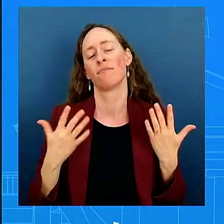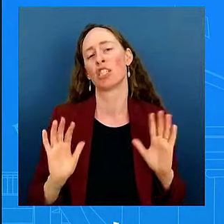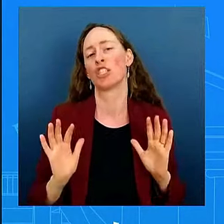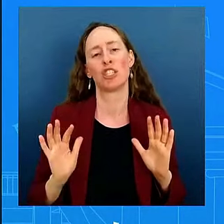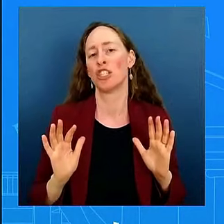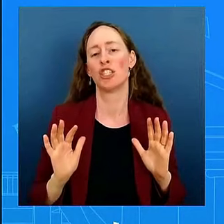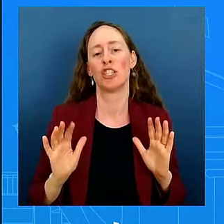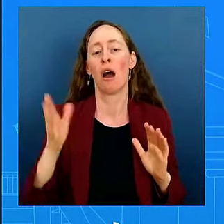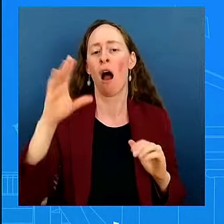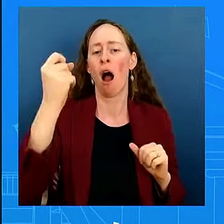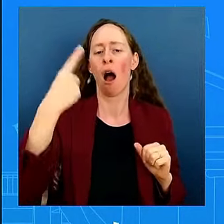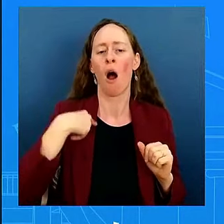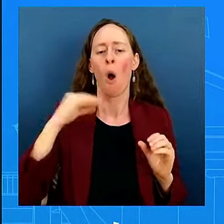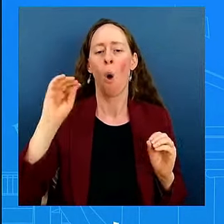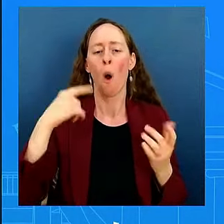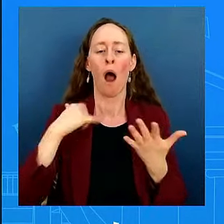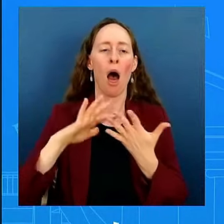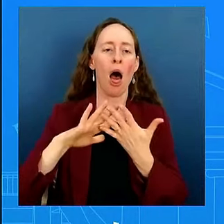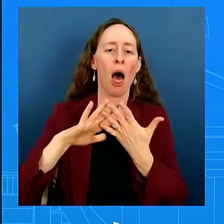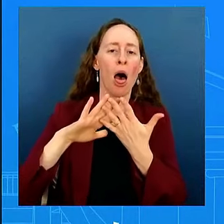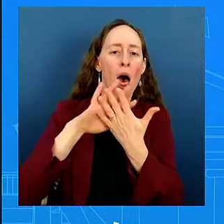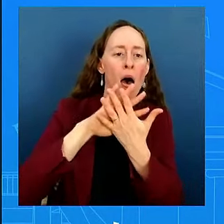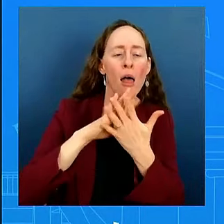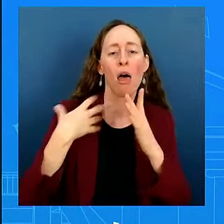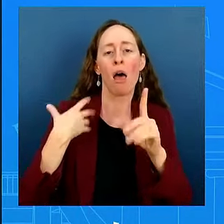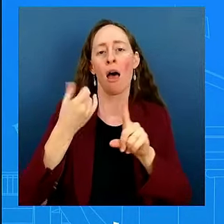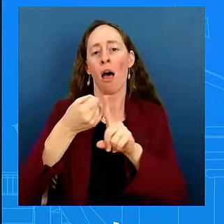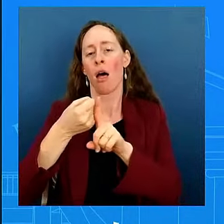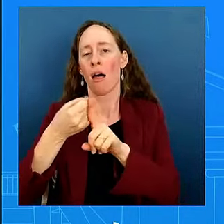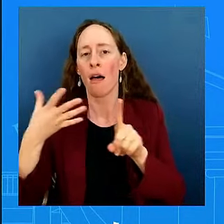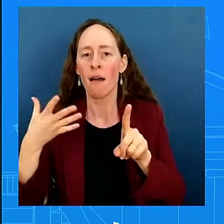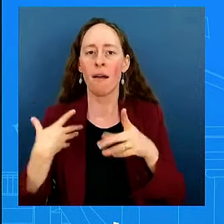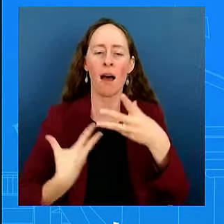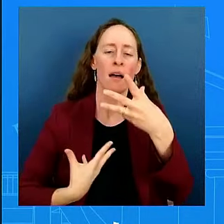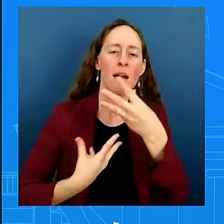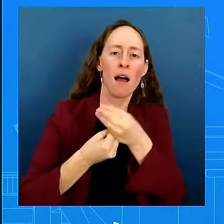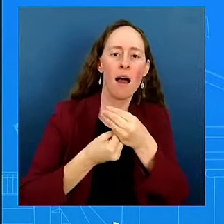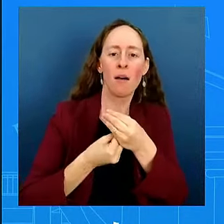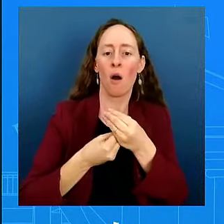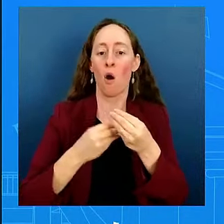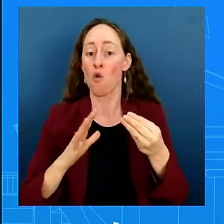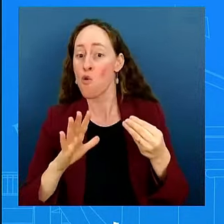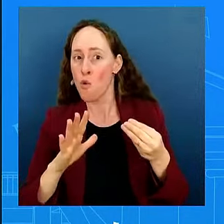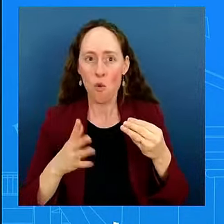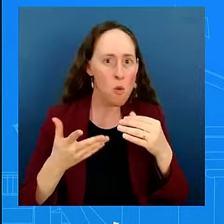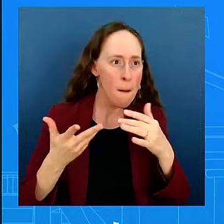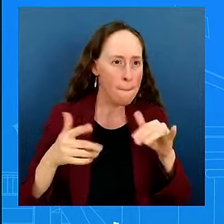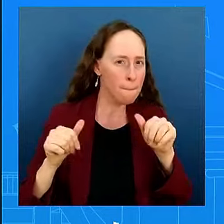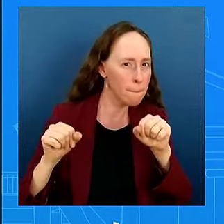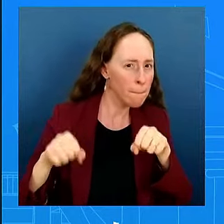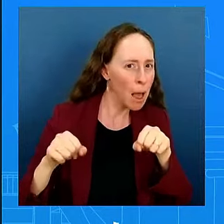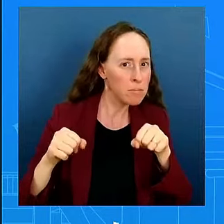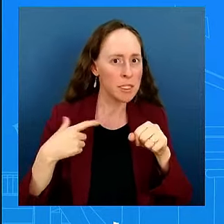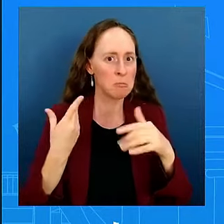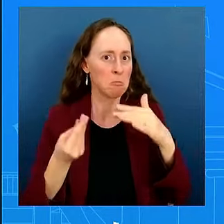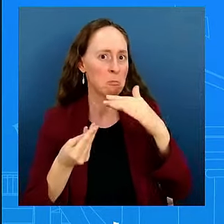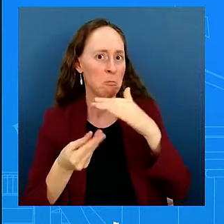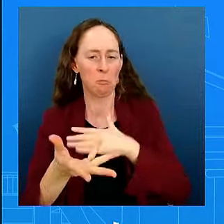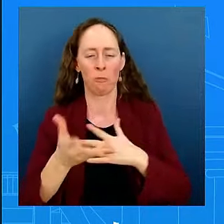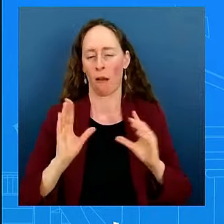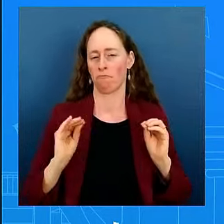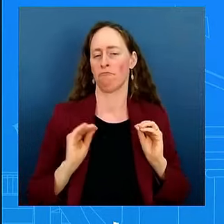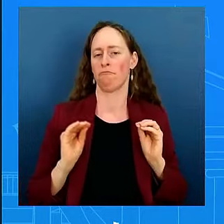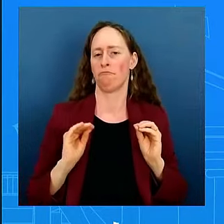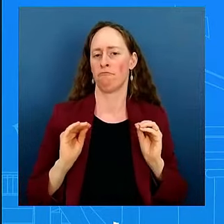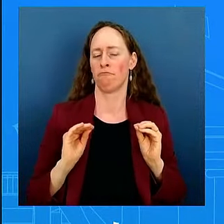statement, beyond what I'm saying here. I'm not going to telegraph anything from here. And we wanted to make the president in his